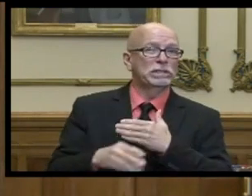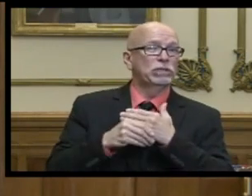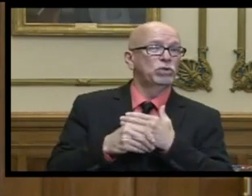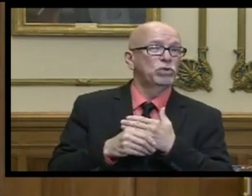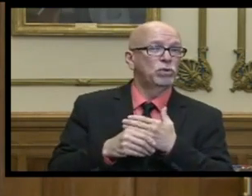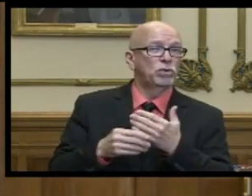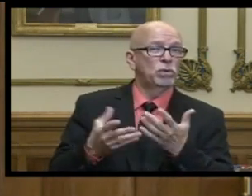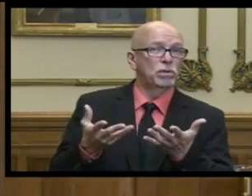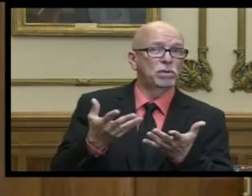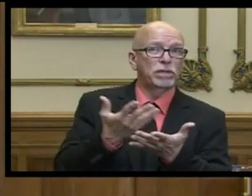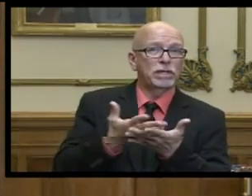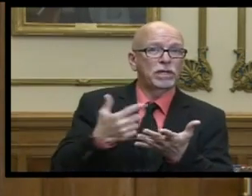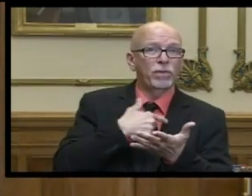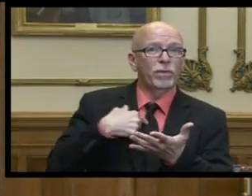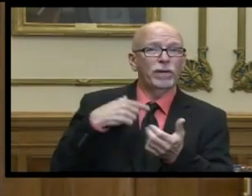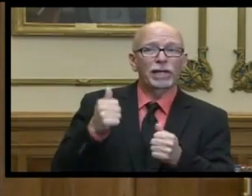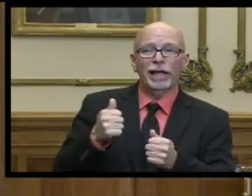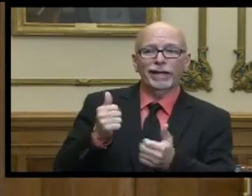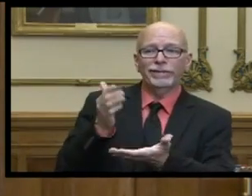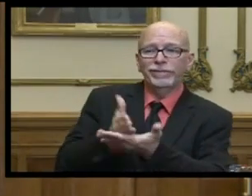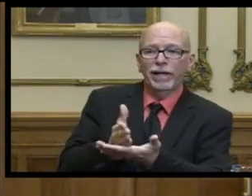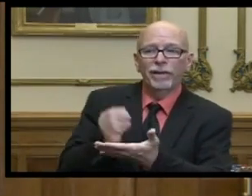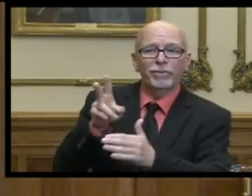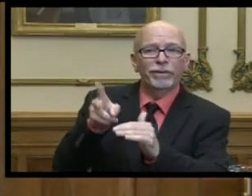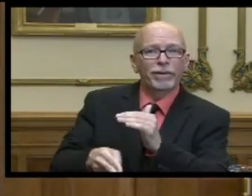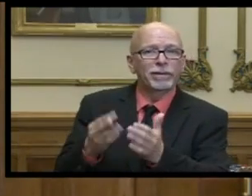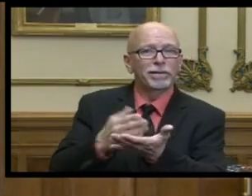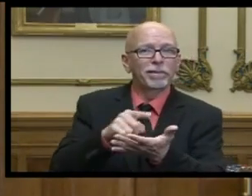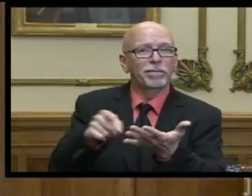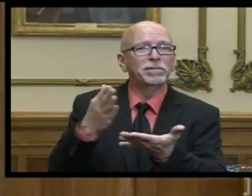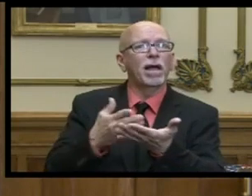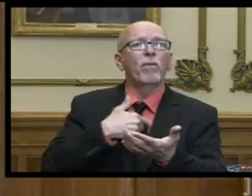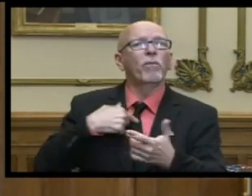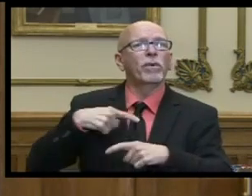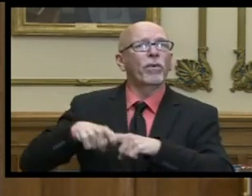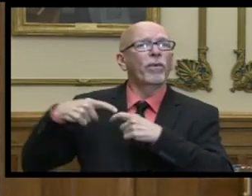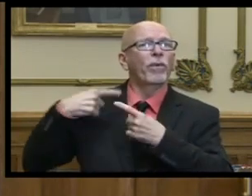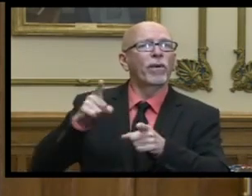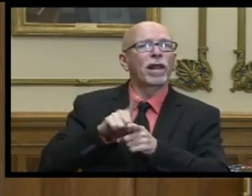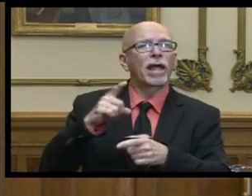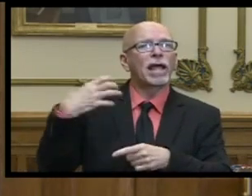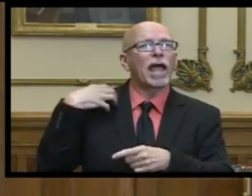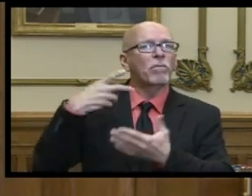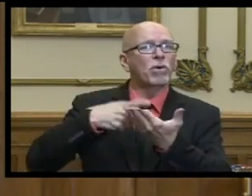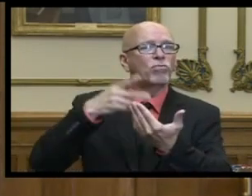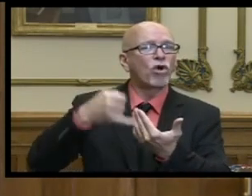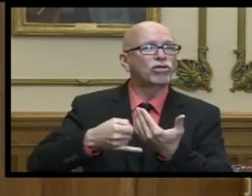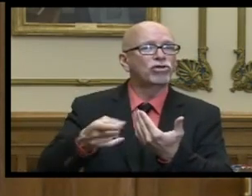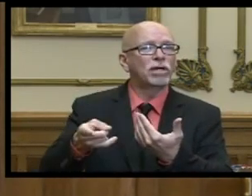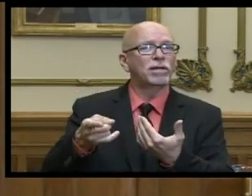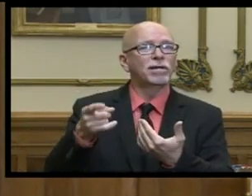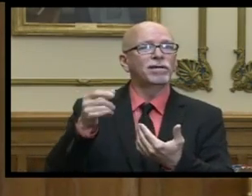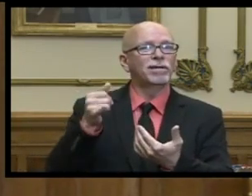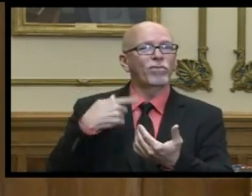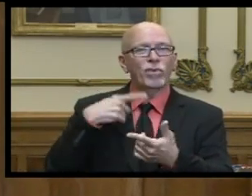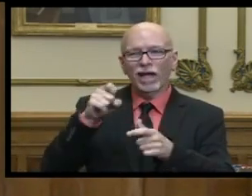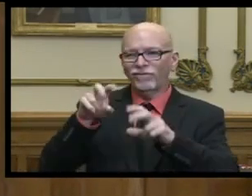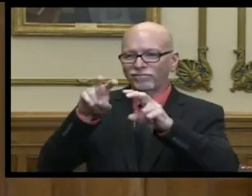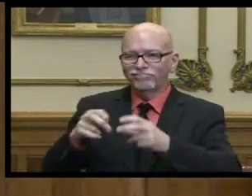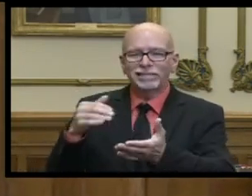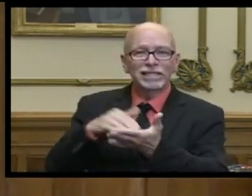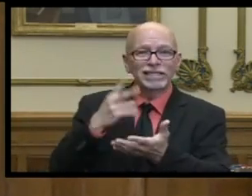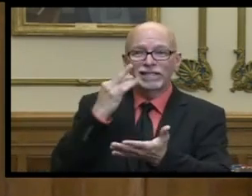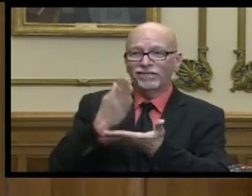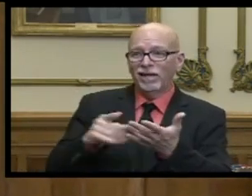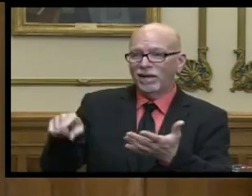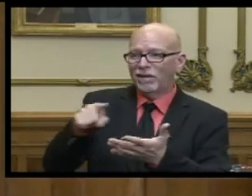cuts or things to stop doing some of the things that we had put on hold such as capital projects go through that list again and see again